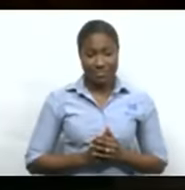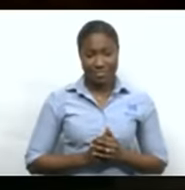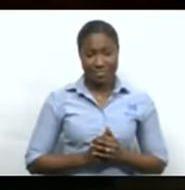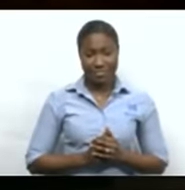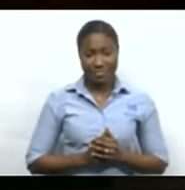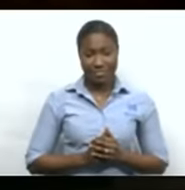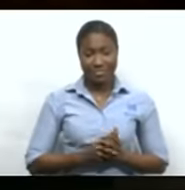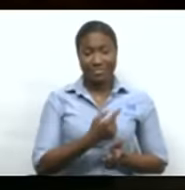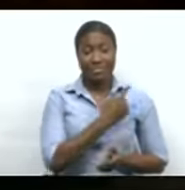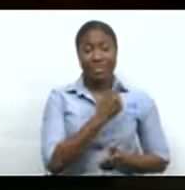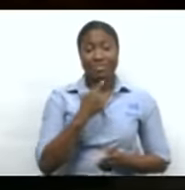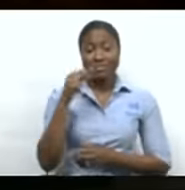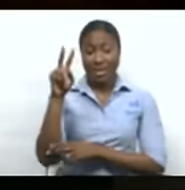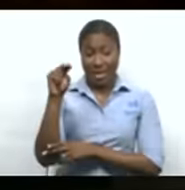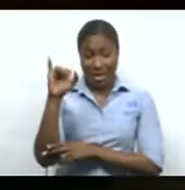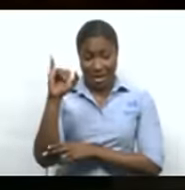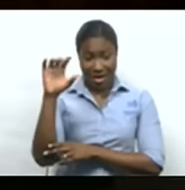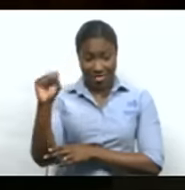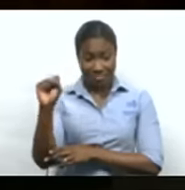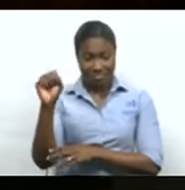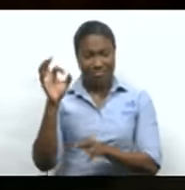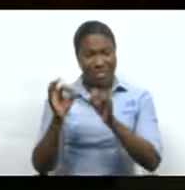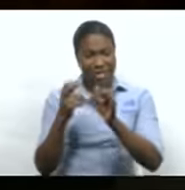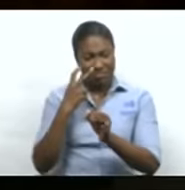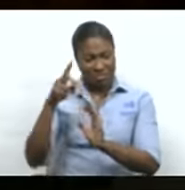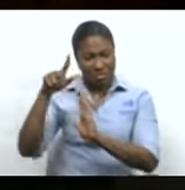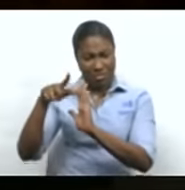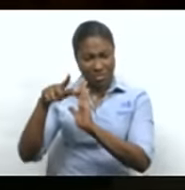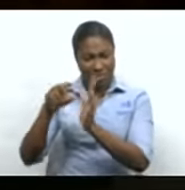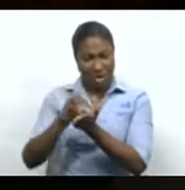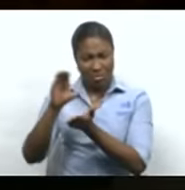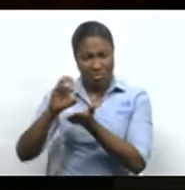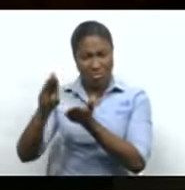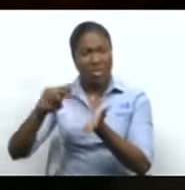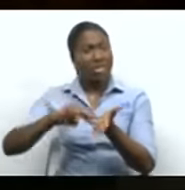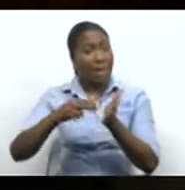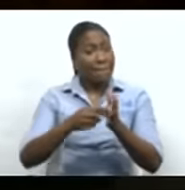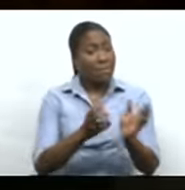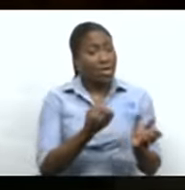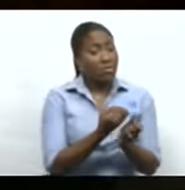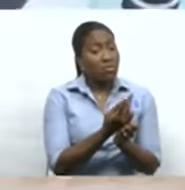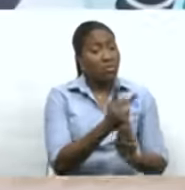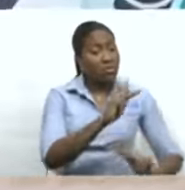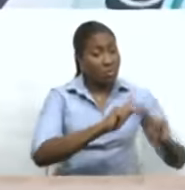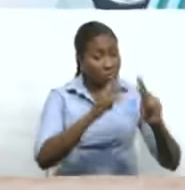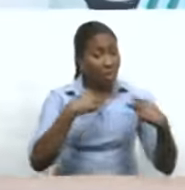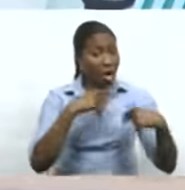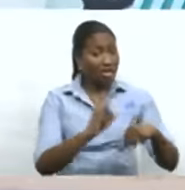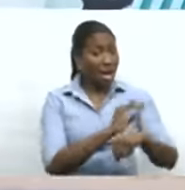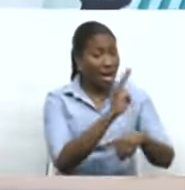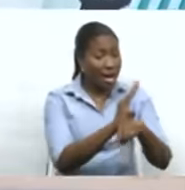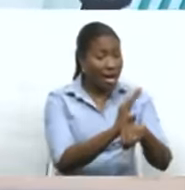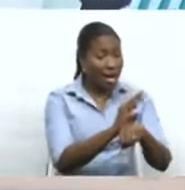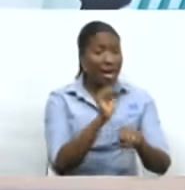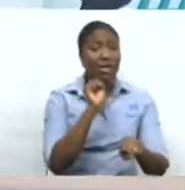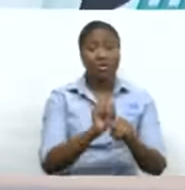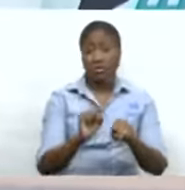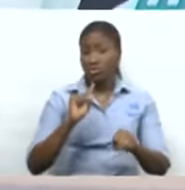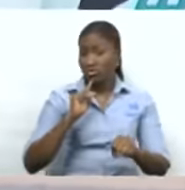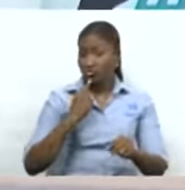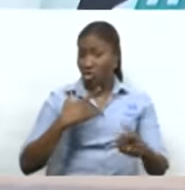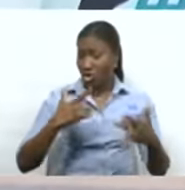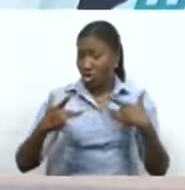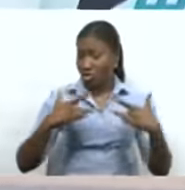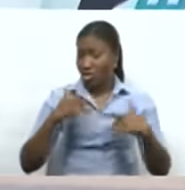Adoption in NIS contributions, obviously it means that less persons will be on the payroll, of course. Serious concerns at